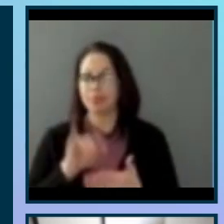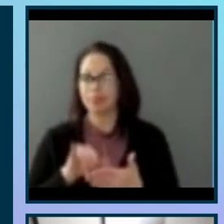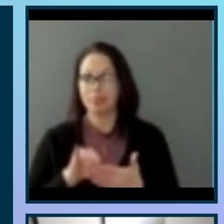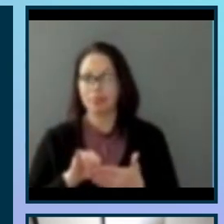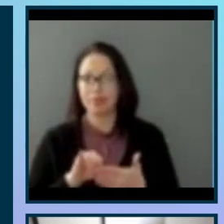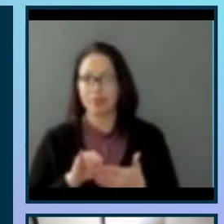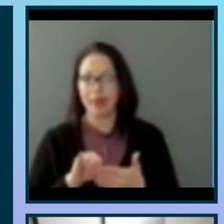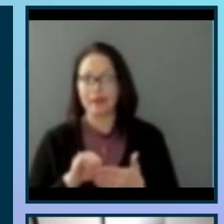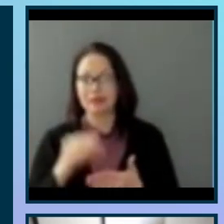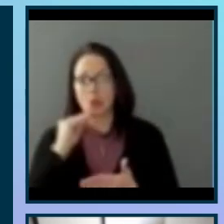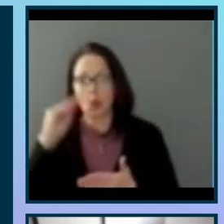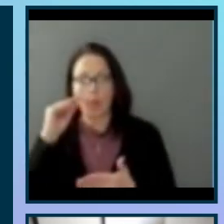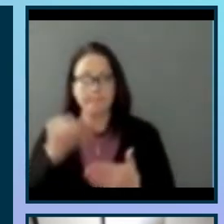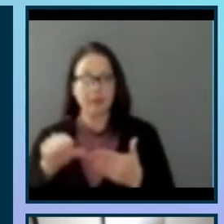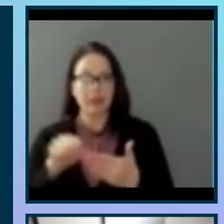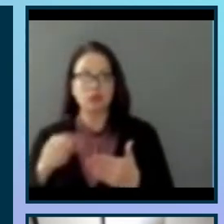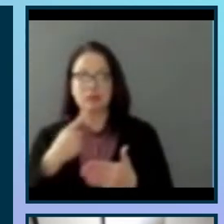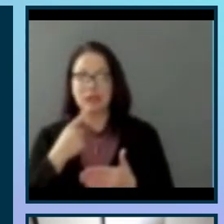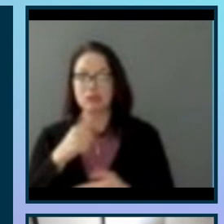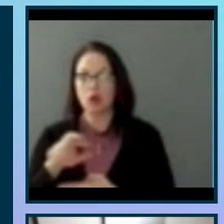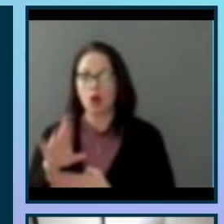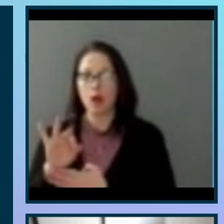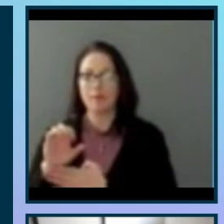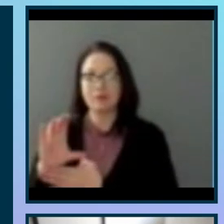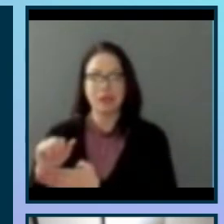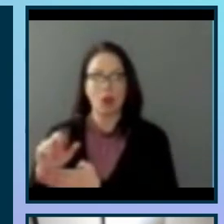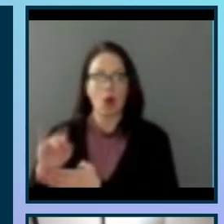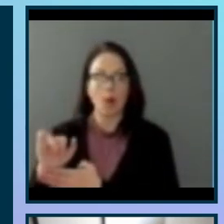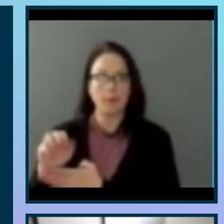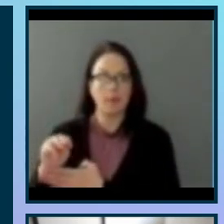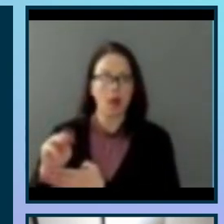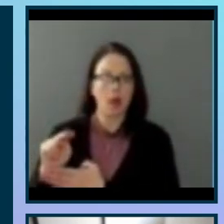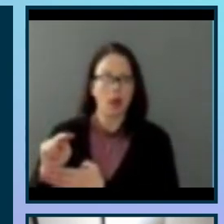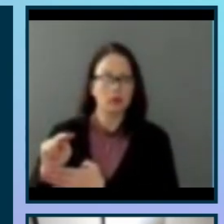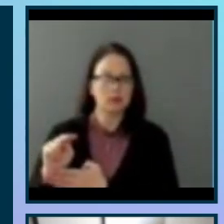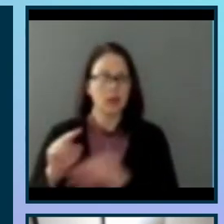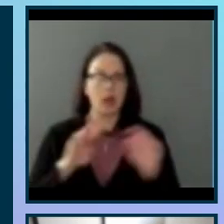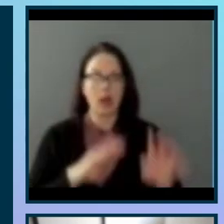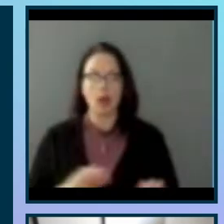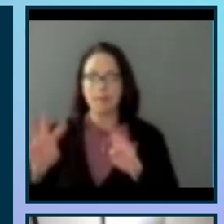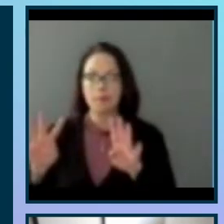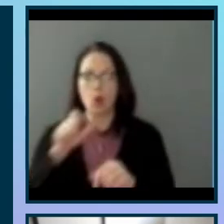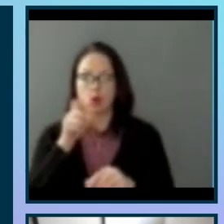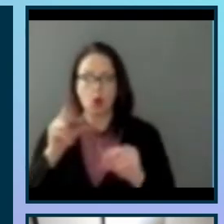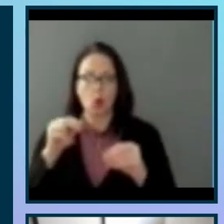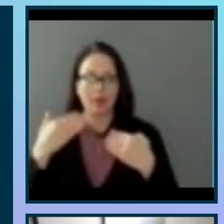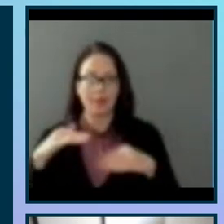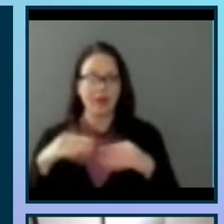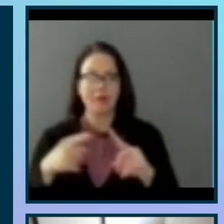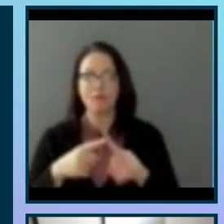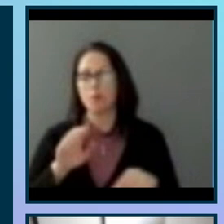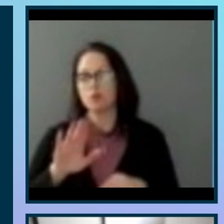It says RFC Arbamon. Upload and analyze an unlimited amount of audio from your audio moth, song